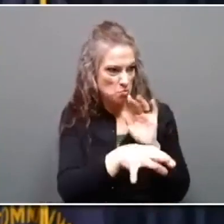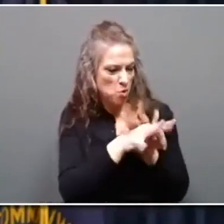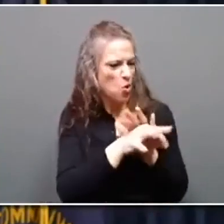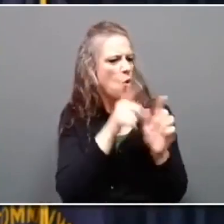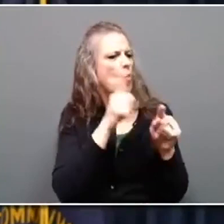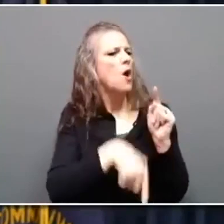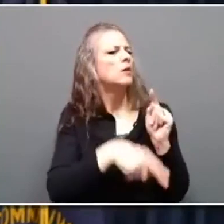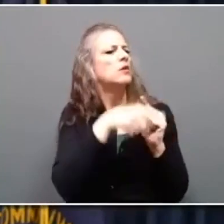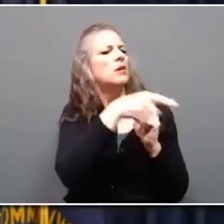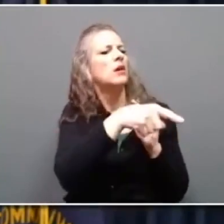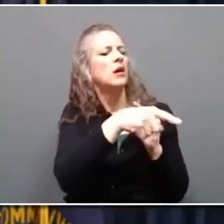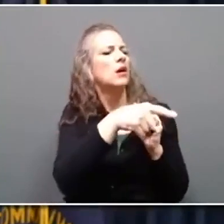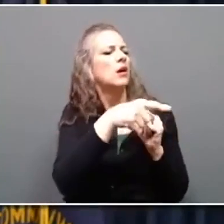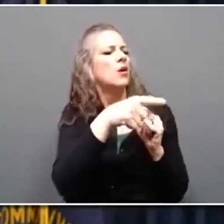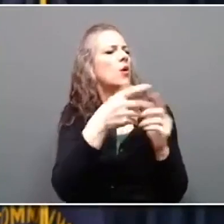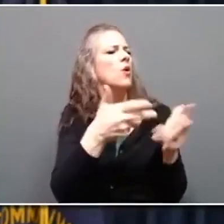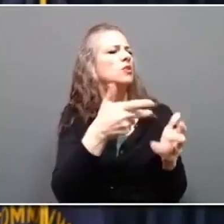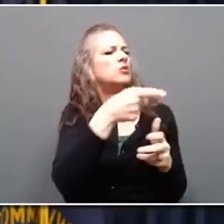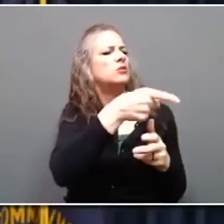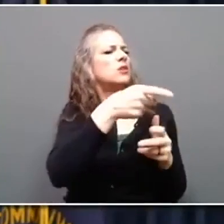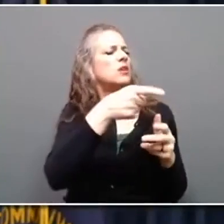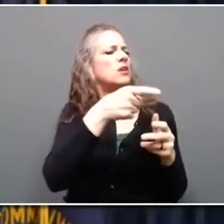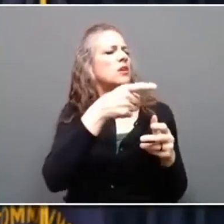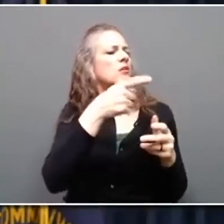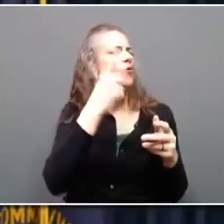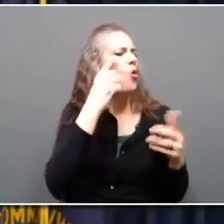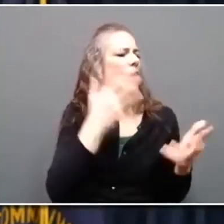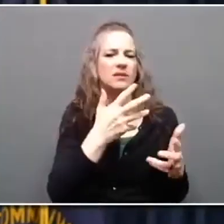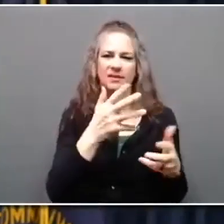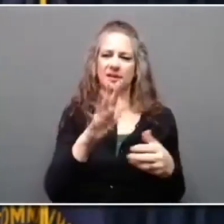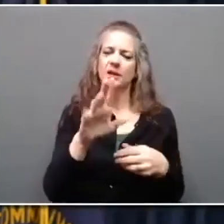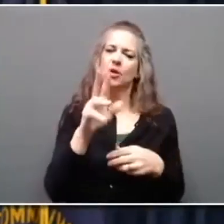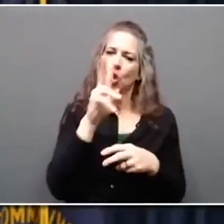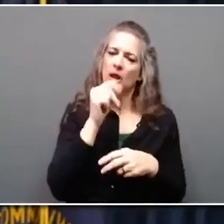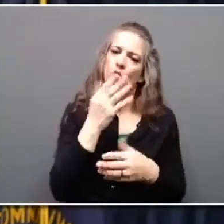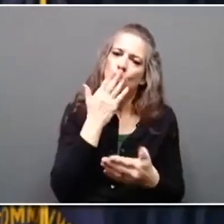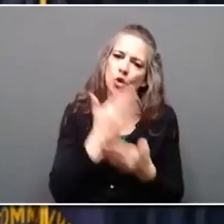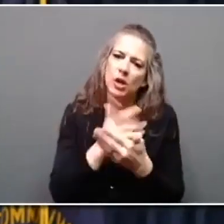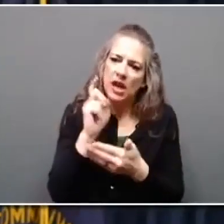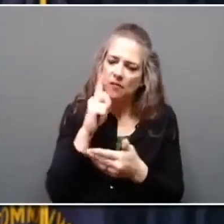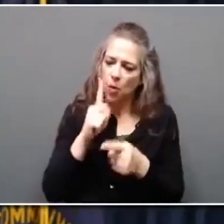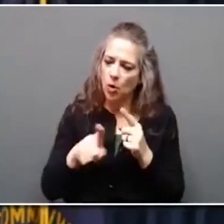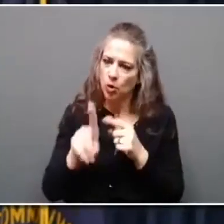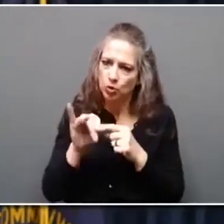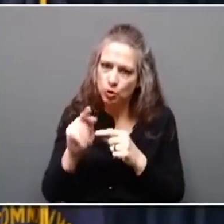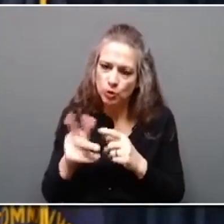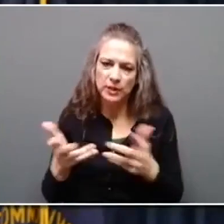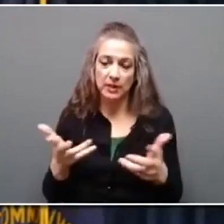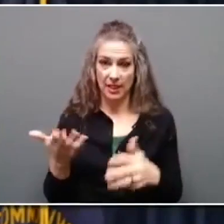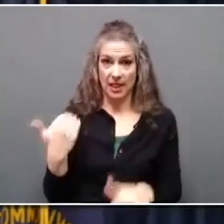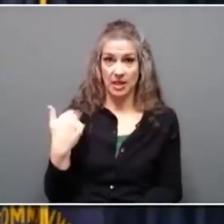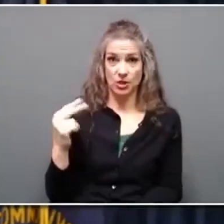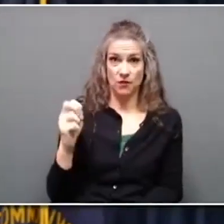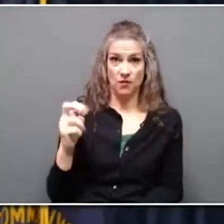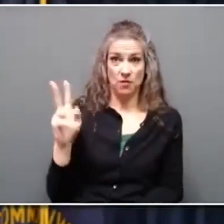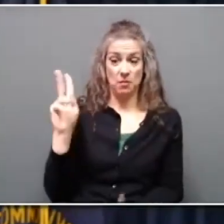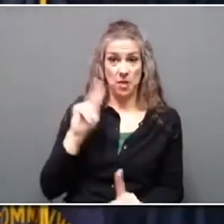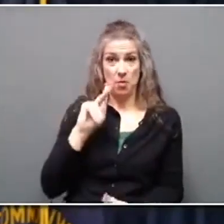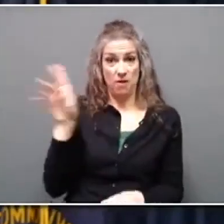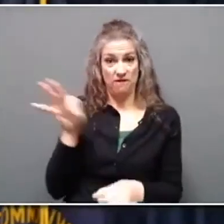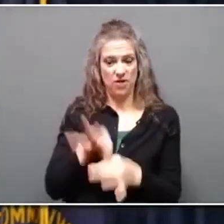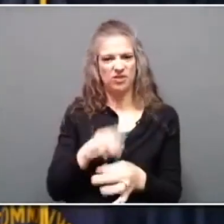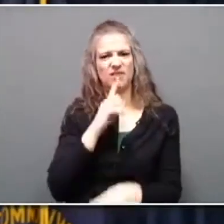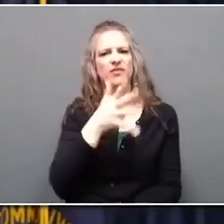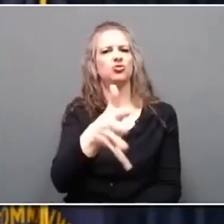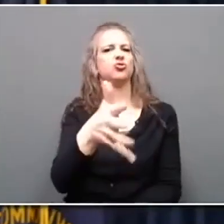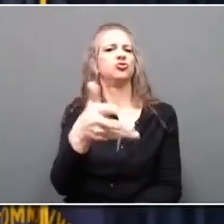performing or engaging in good government. Again, last November, people said knock it off. We are tired